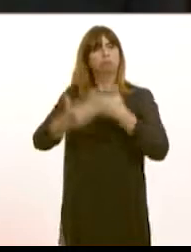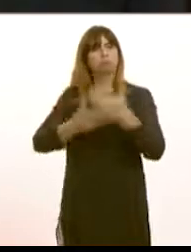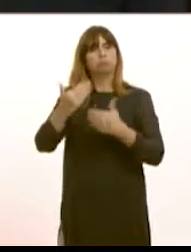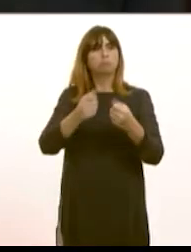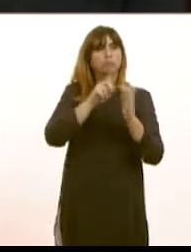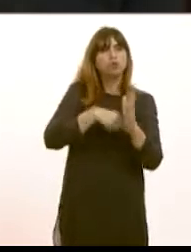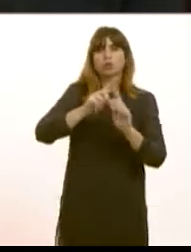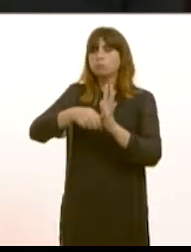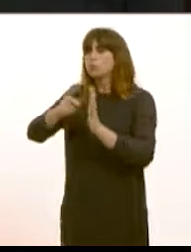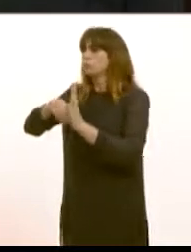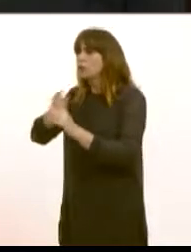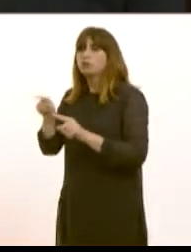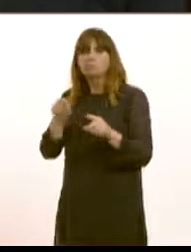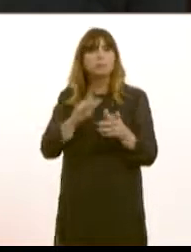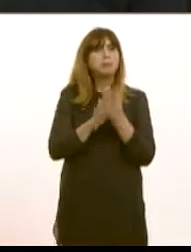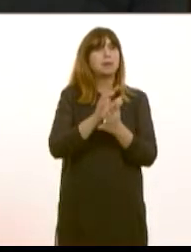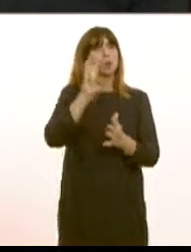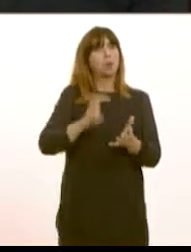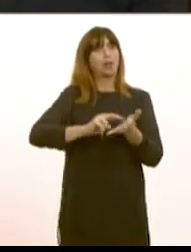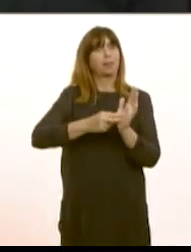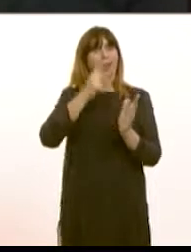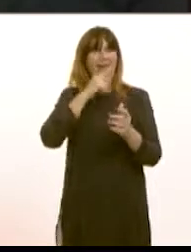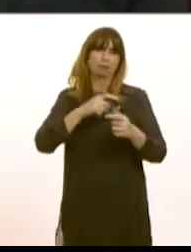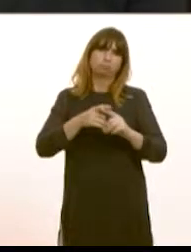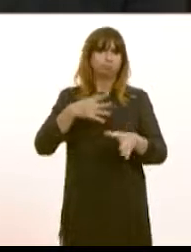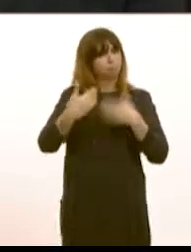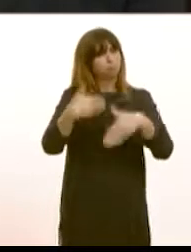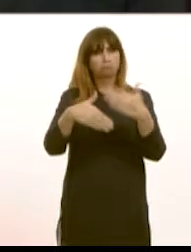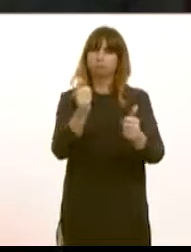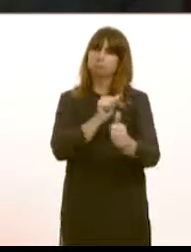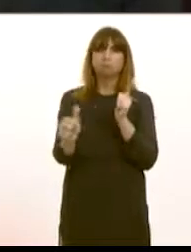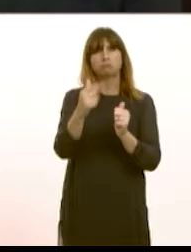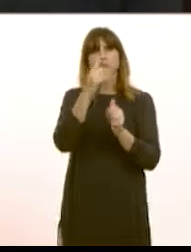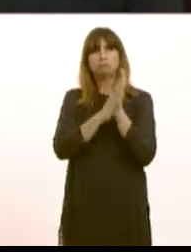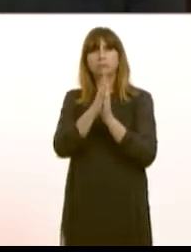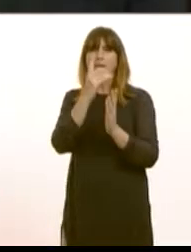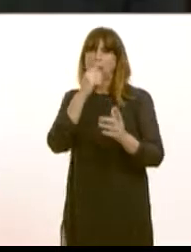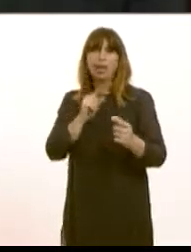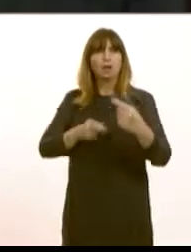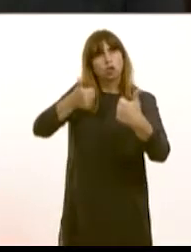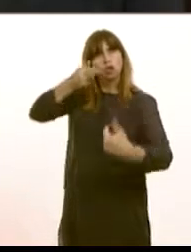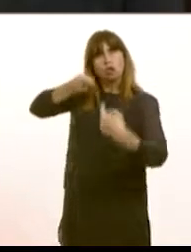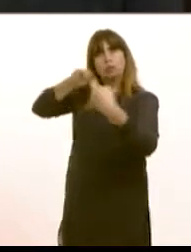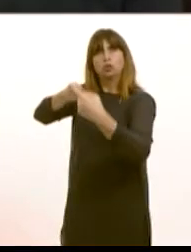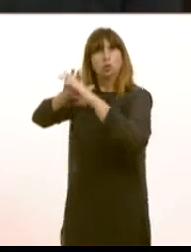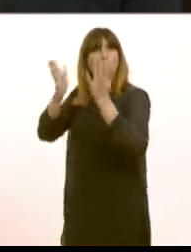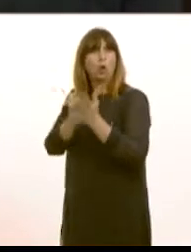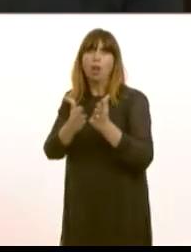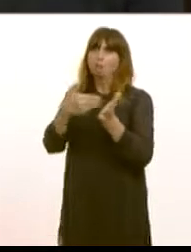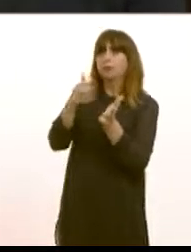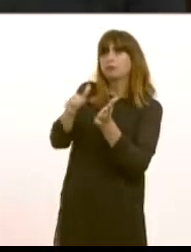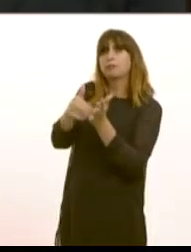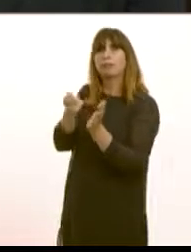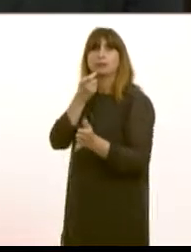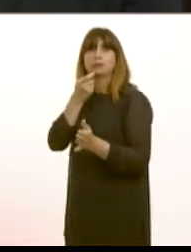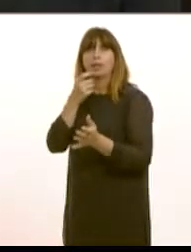range of projects which will allow the Welsh plants to become more efficient and capable of withstanding the global competition, including developing a major environmental